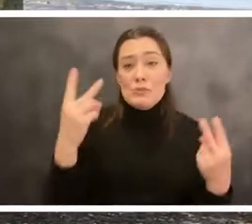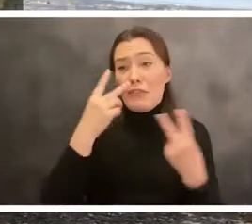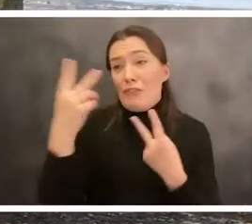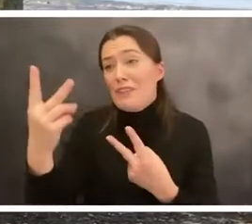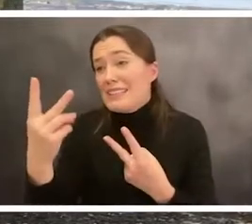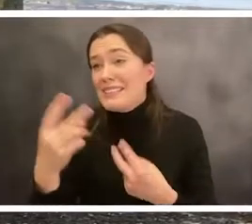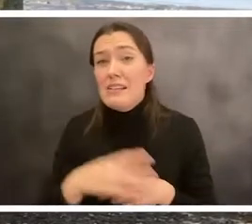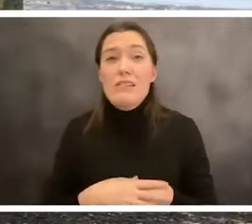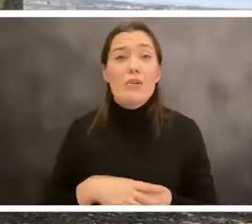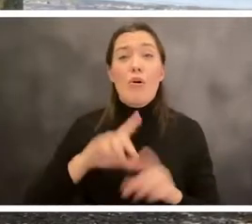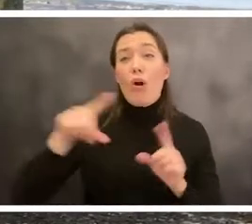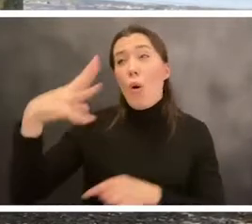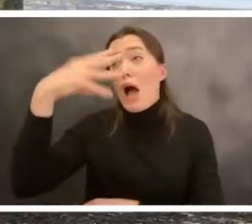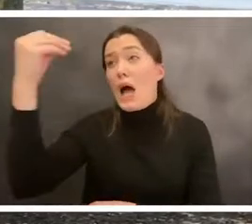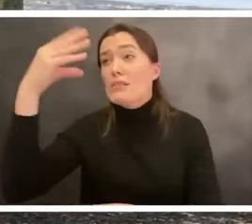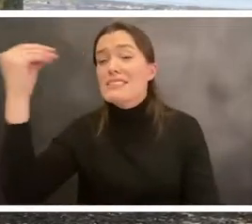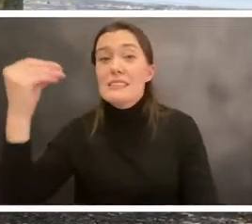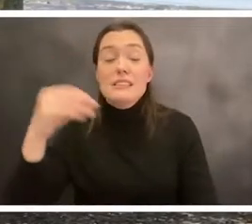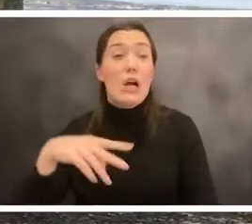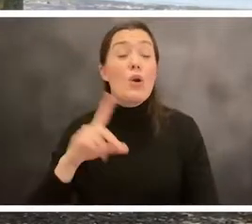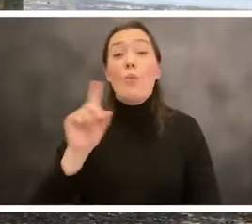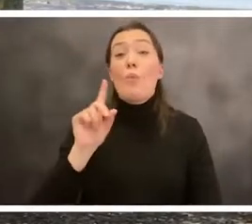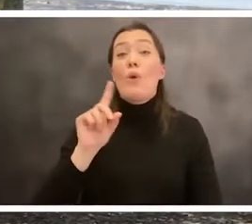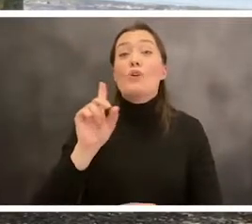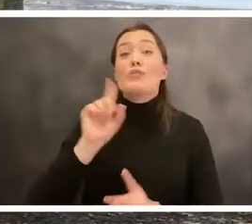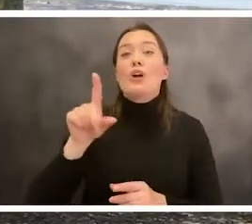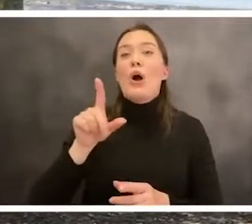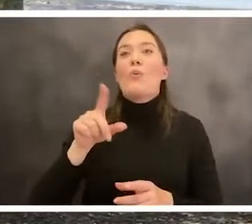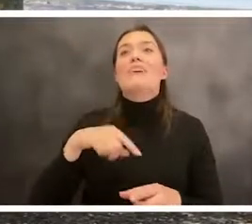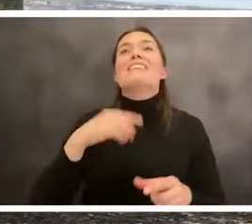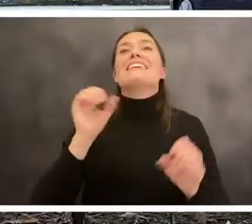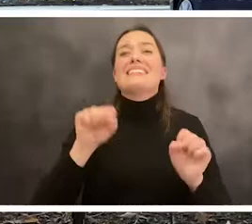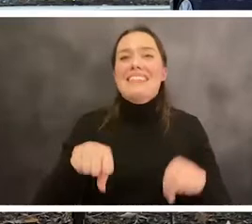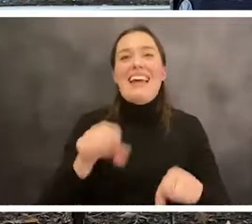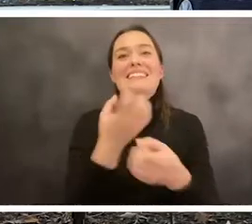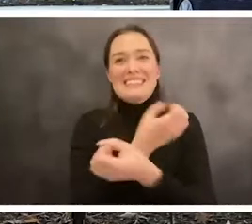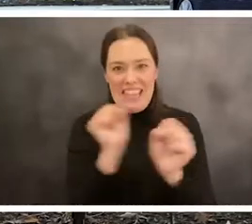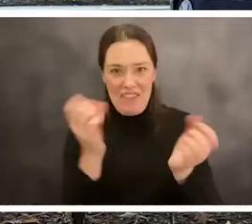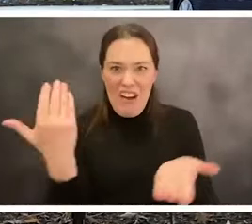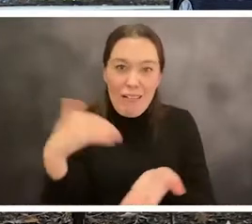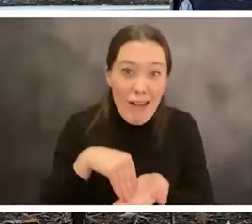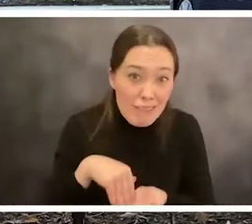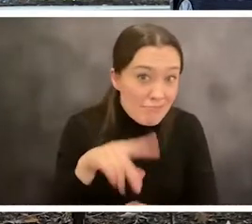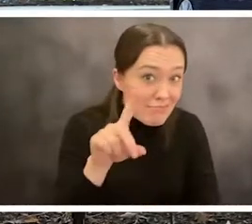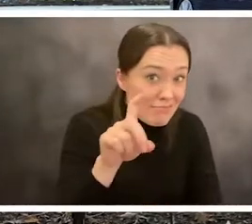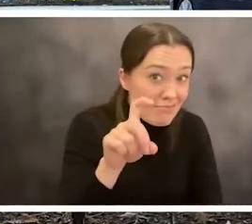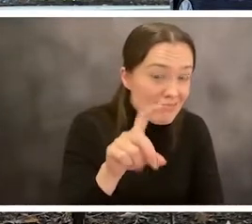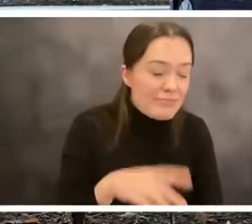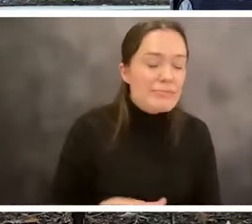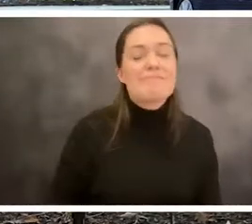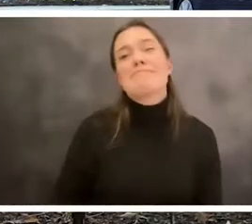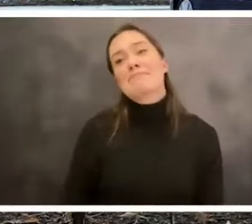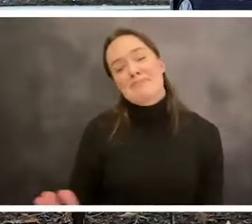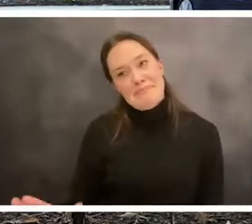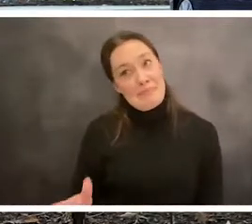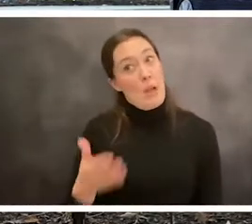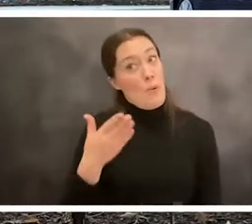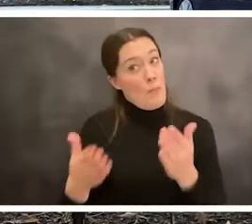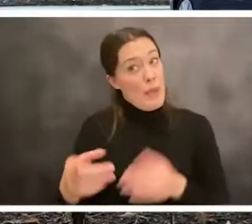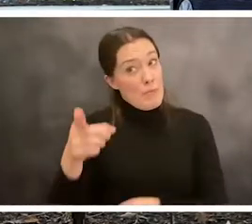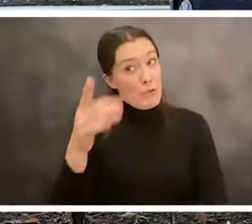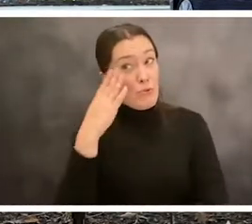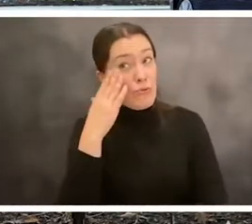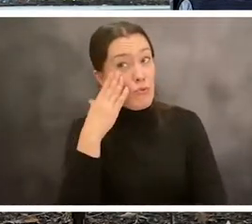distant outside, favorite places once we don't have to be socially distant. Well, so, um, you've probably